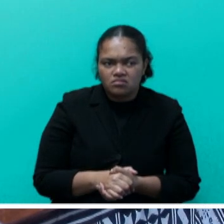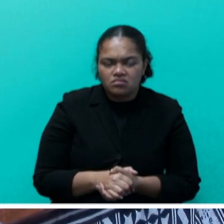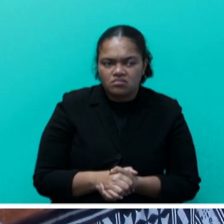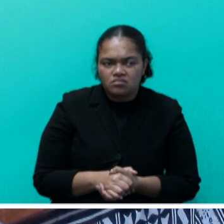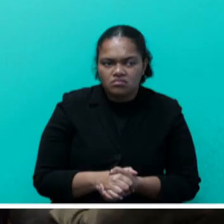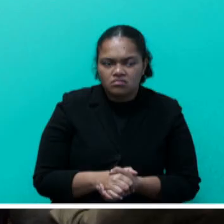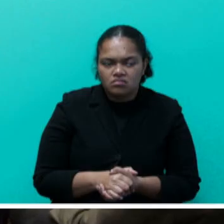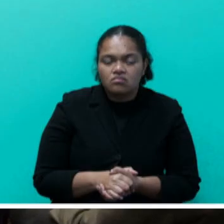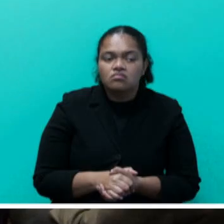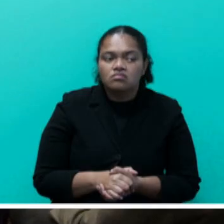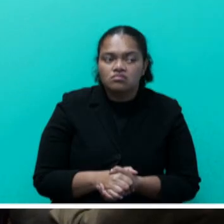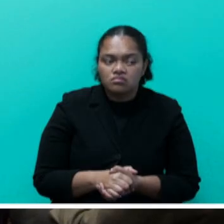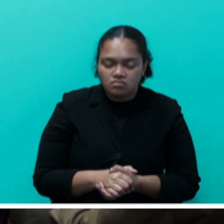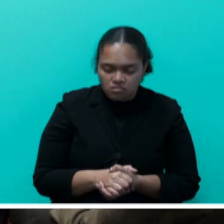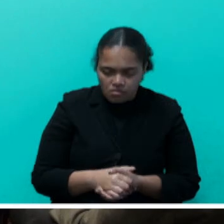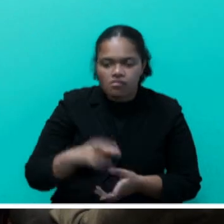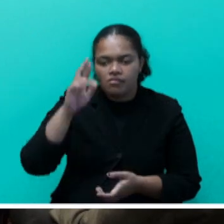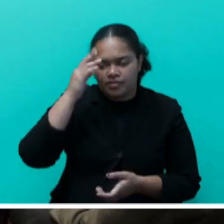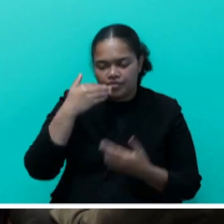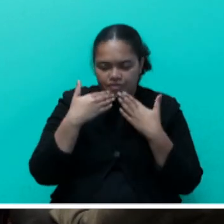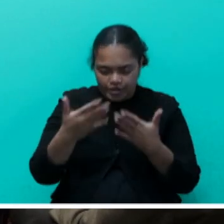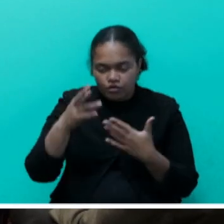Thank you, sir. As I mentioned,